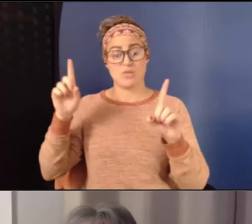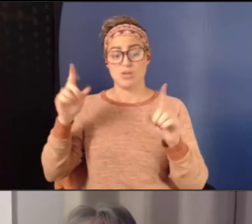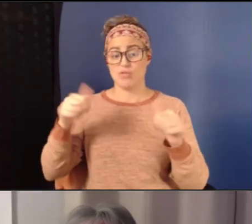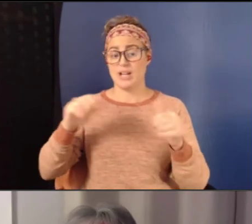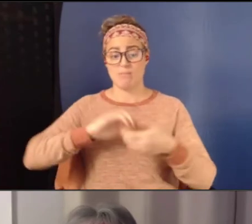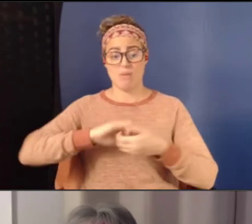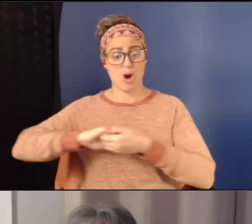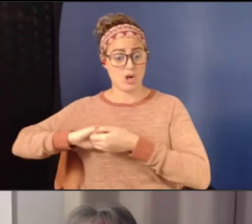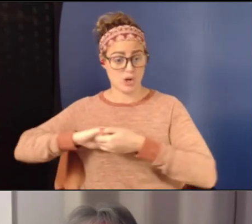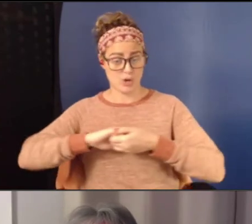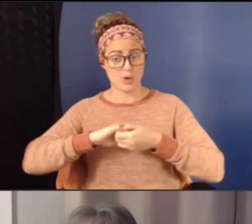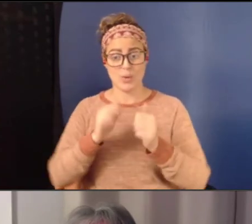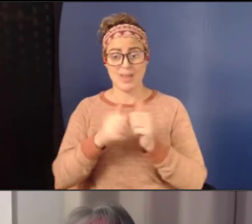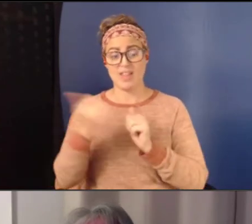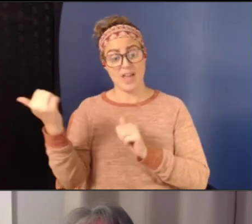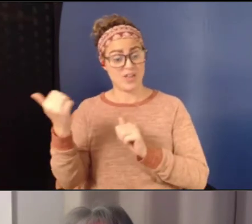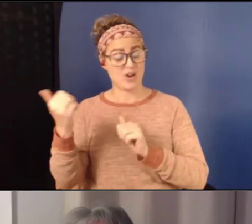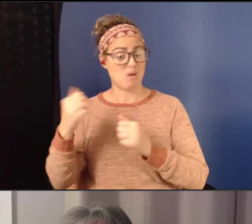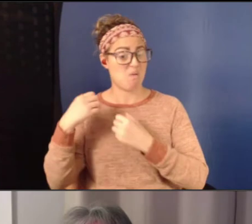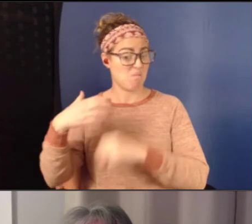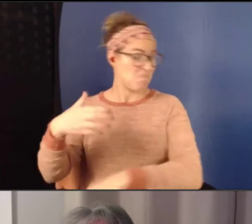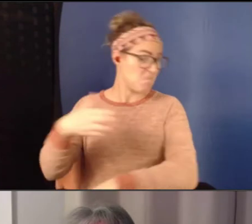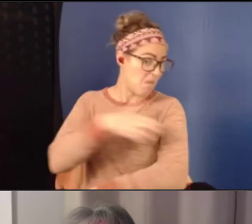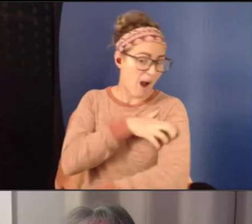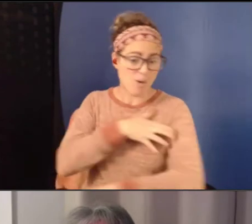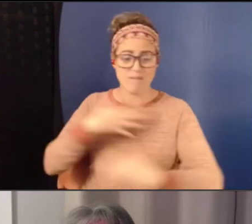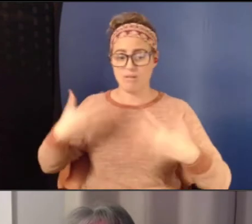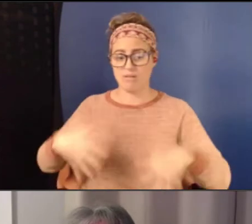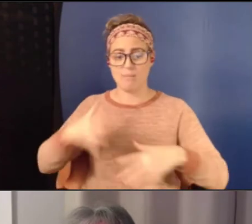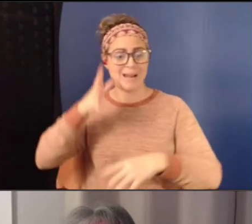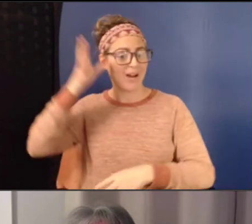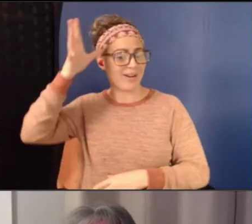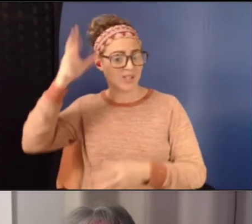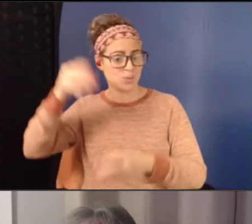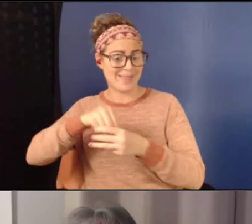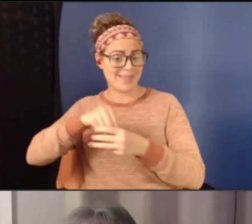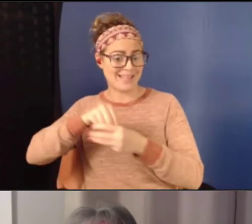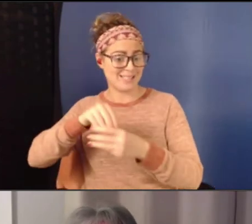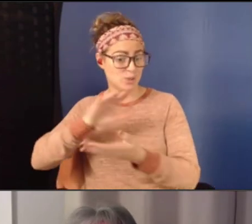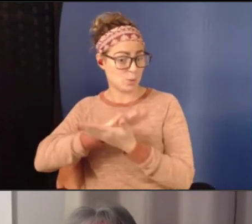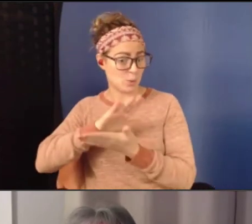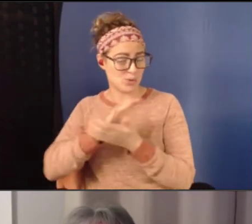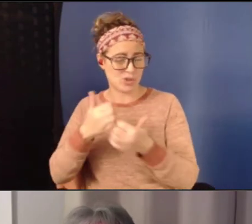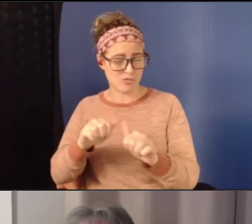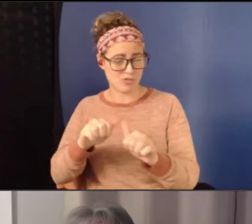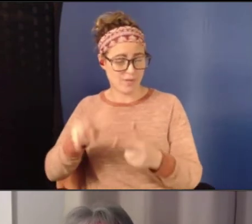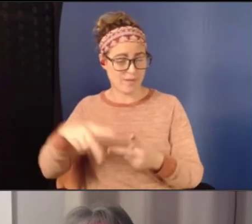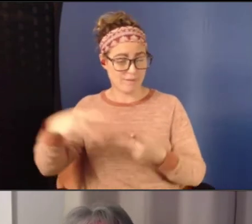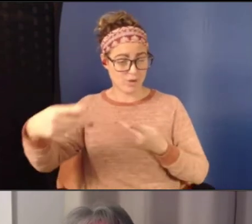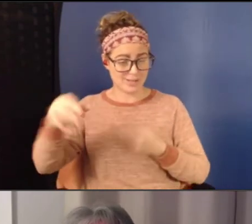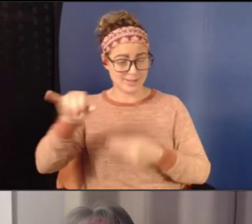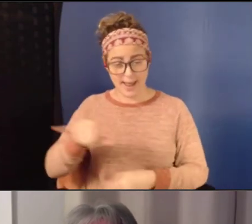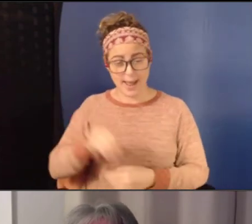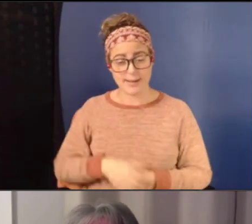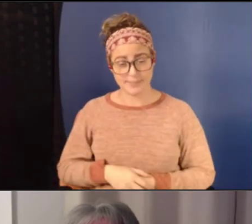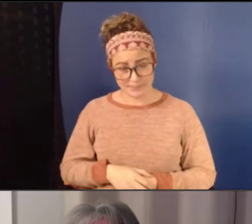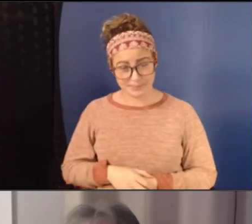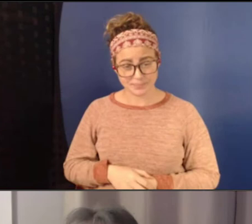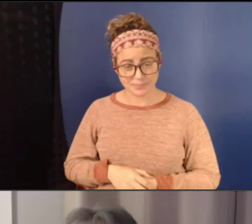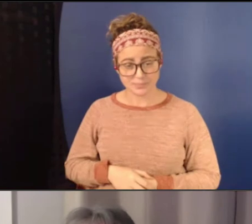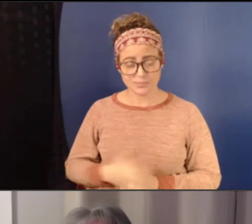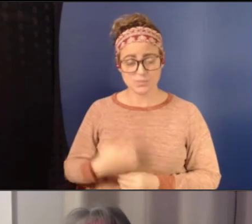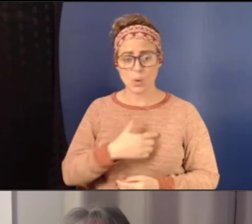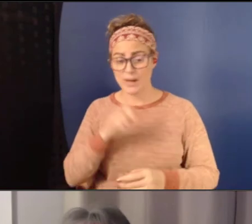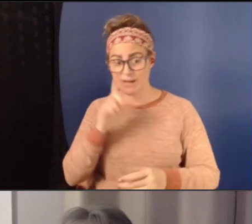uh, powerful parents, um, within those schools to try to reverse that. Um, we've called in those parents to